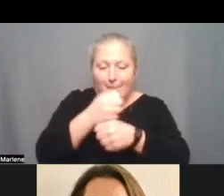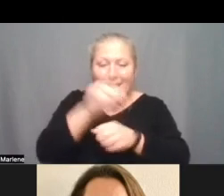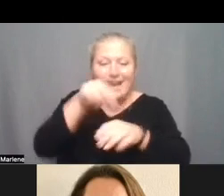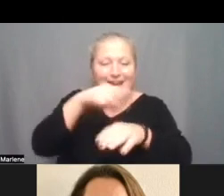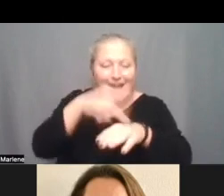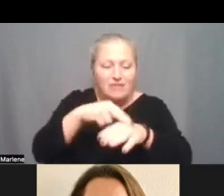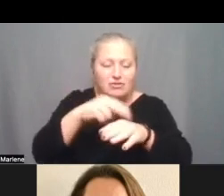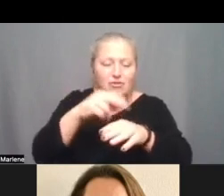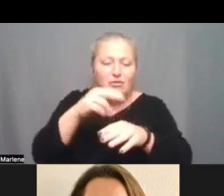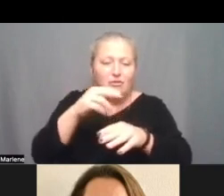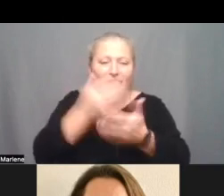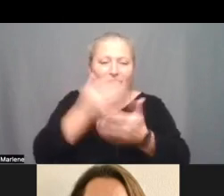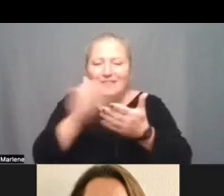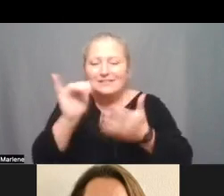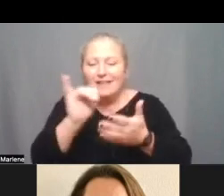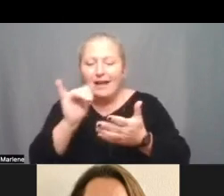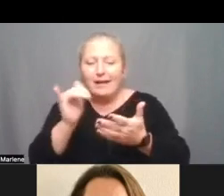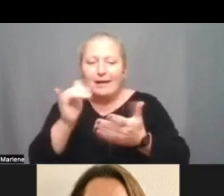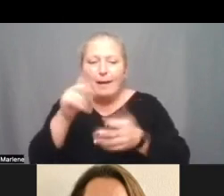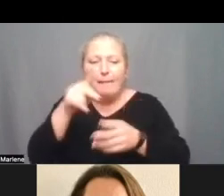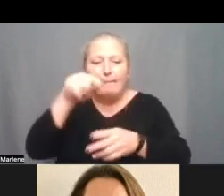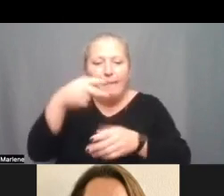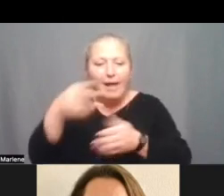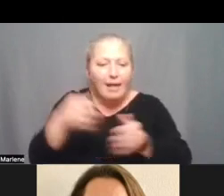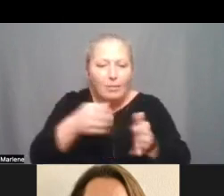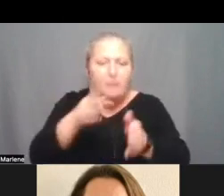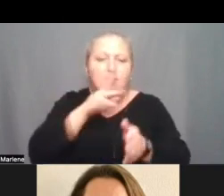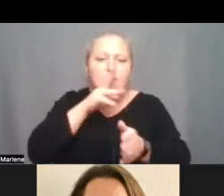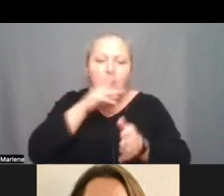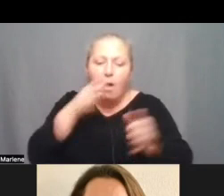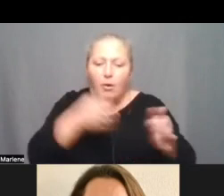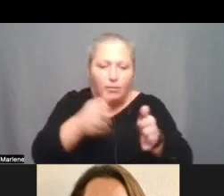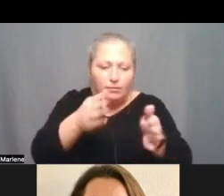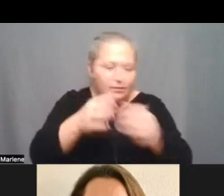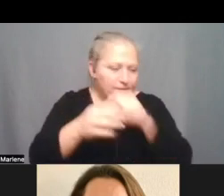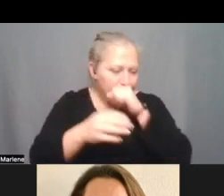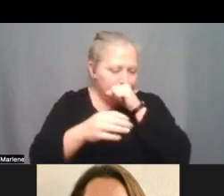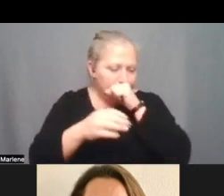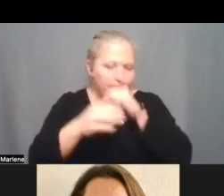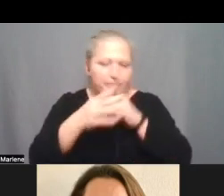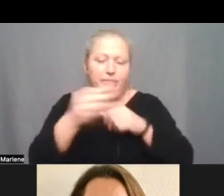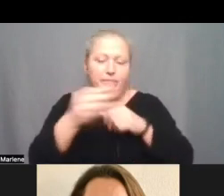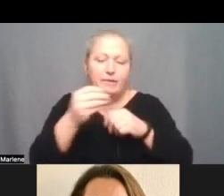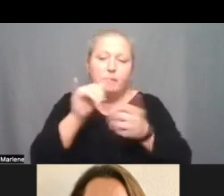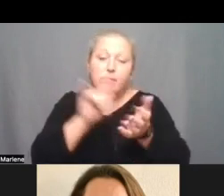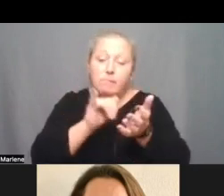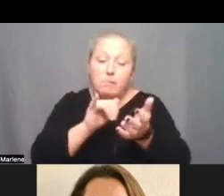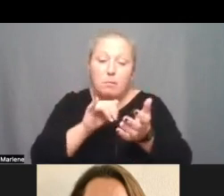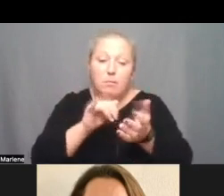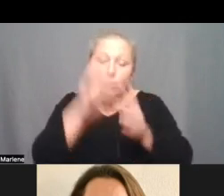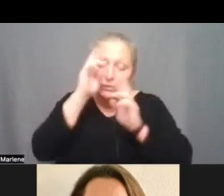such as pathways and and waterways. And to the extent possible respect